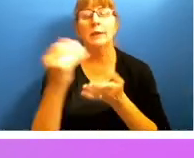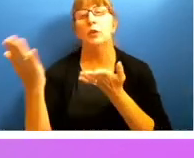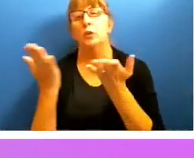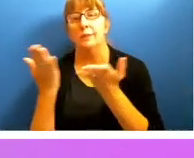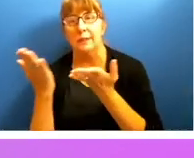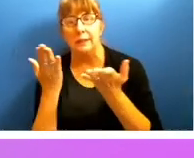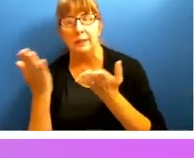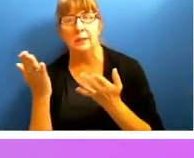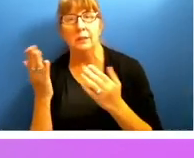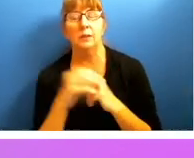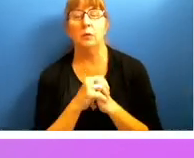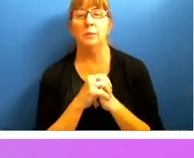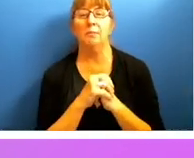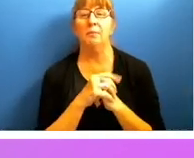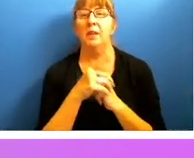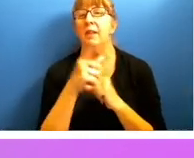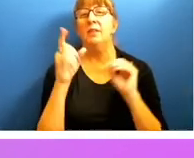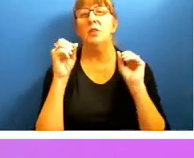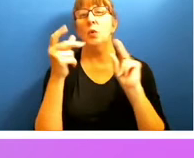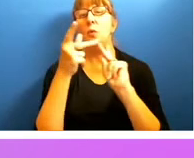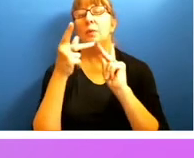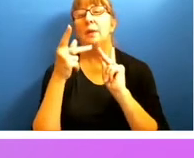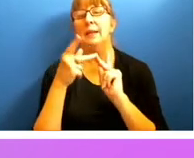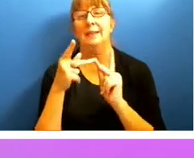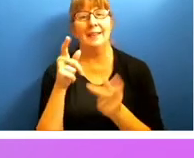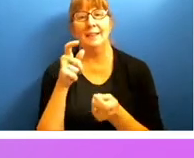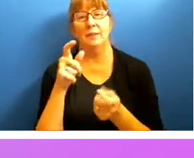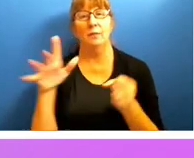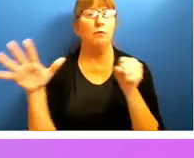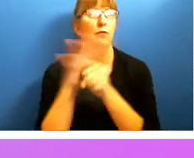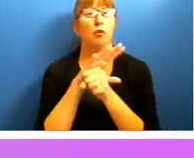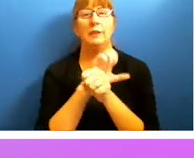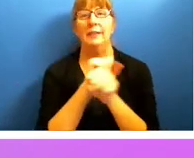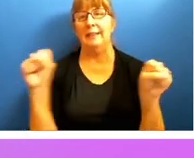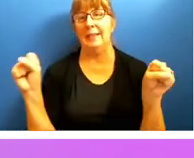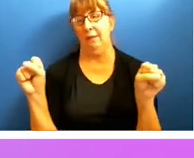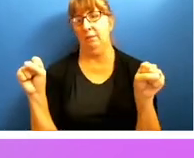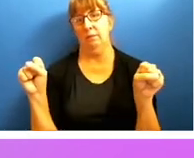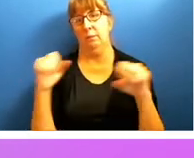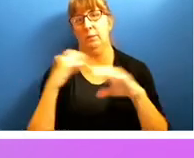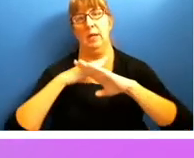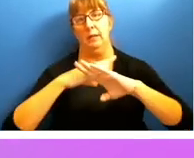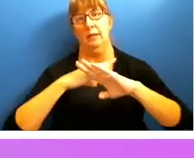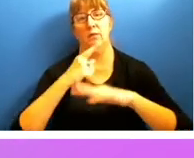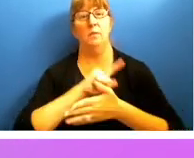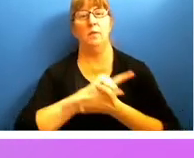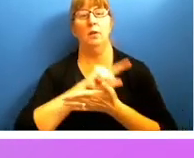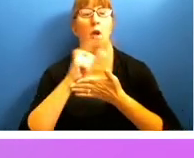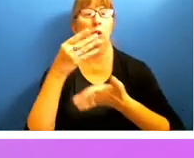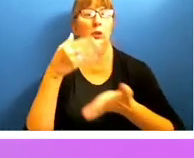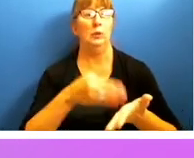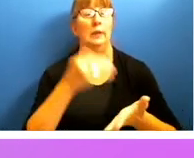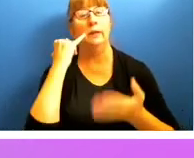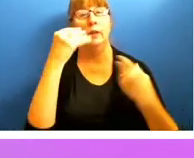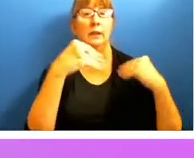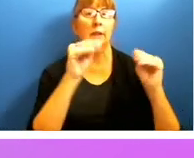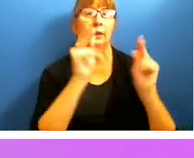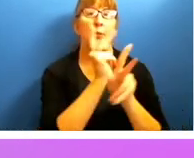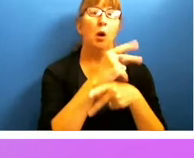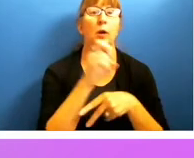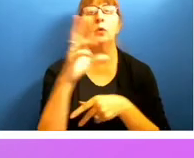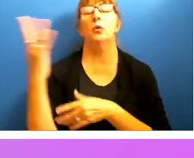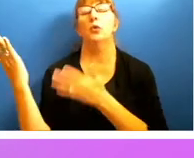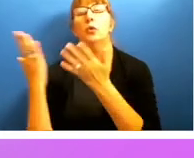there's really no place that's absolutely safe from these types of lawsuits. If you are selling a product or service, and you have a digital